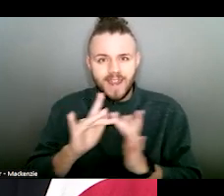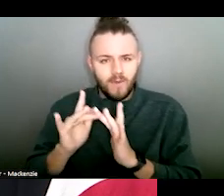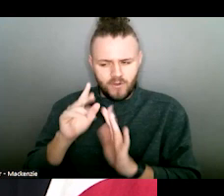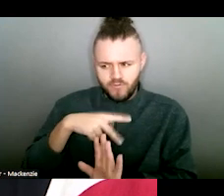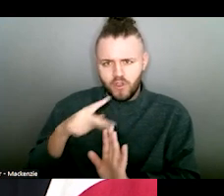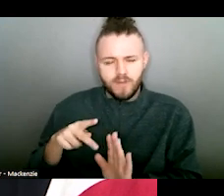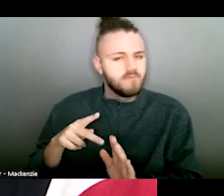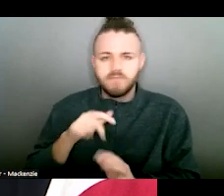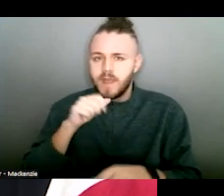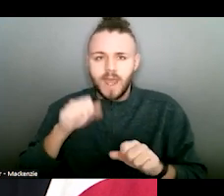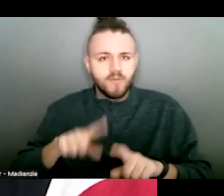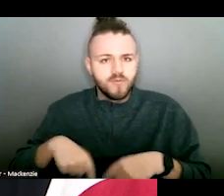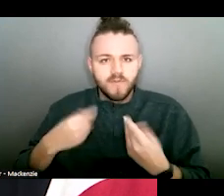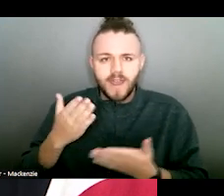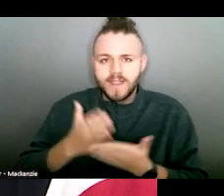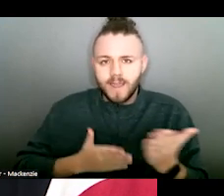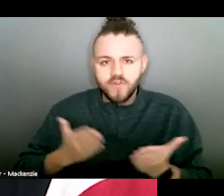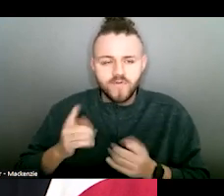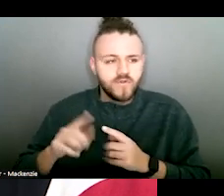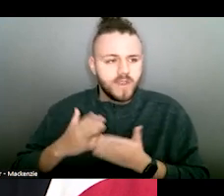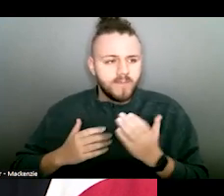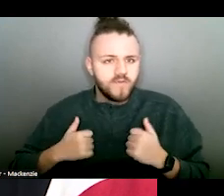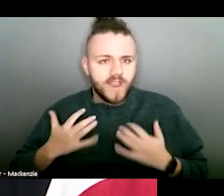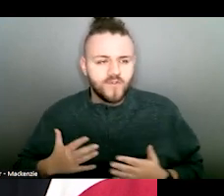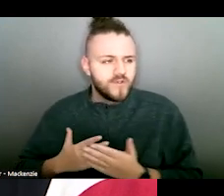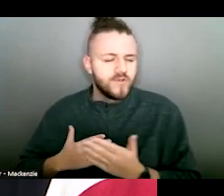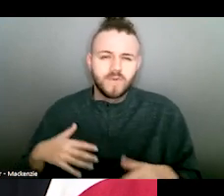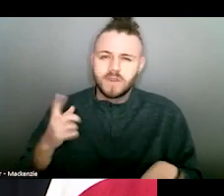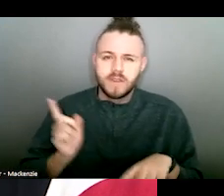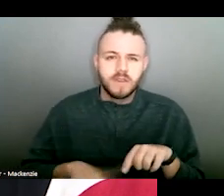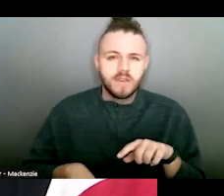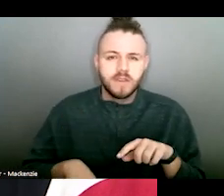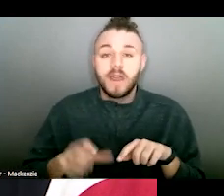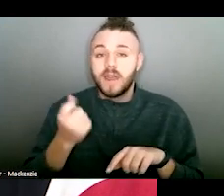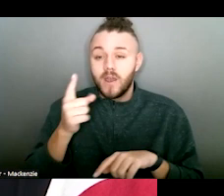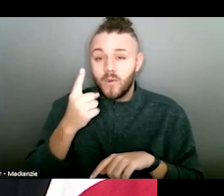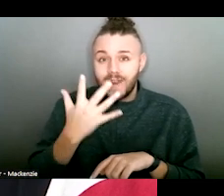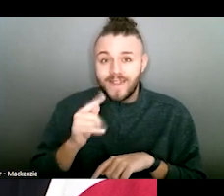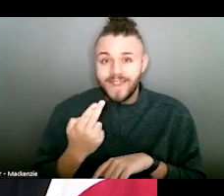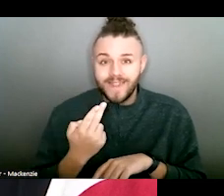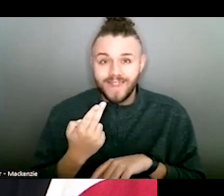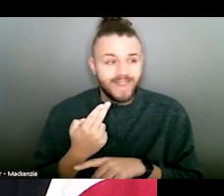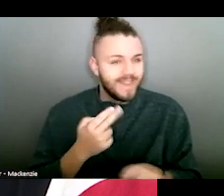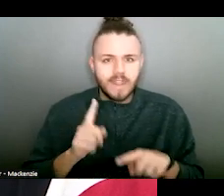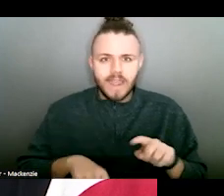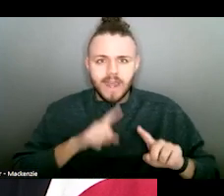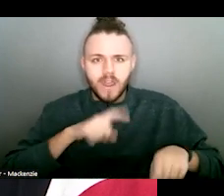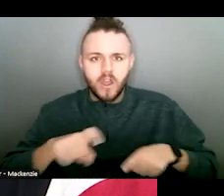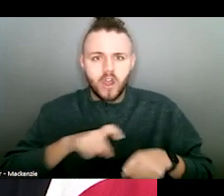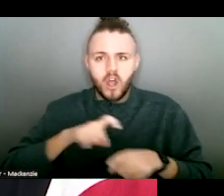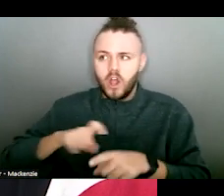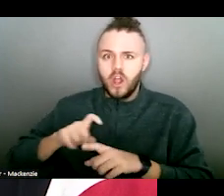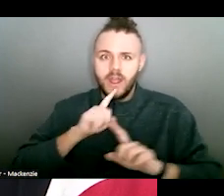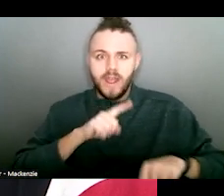Ohio Domestic Violence Network's programs are unable to provide some services to survivors, and one-fifth of programs are